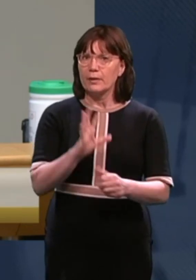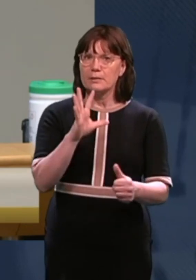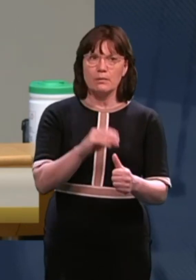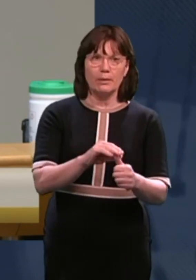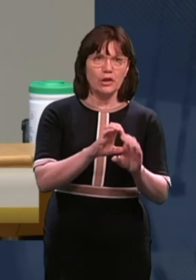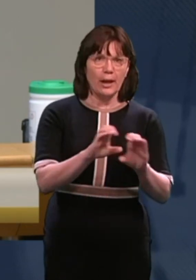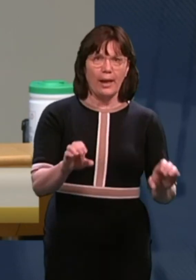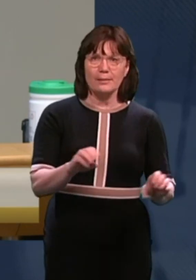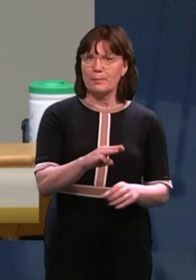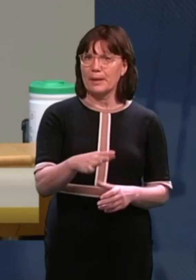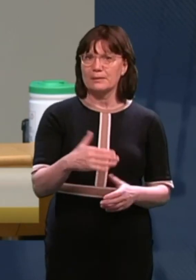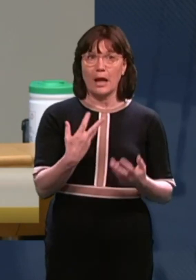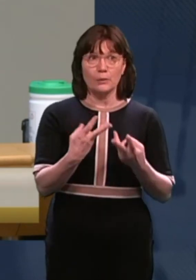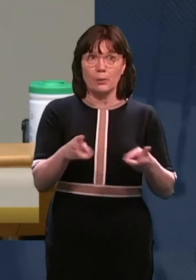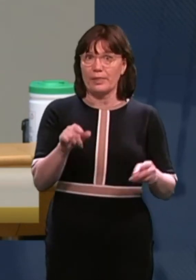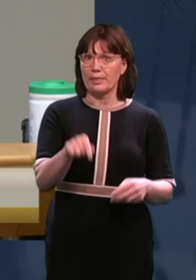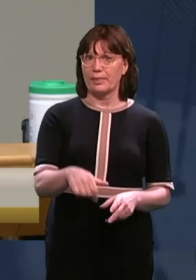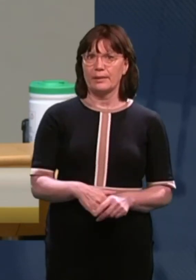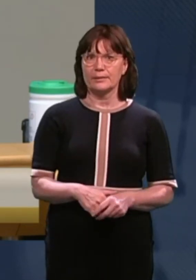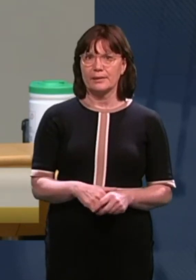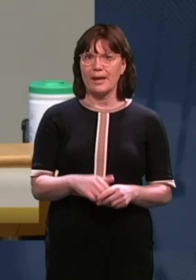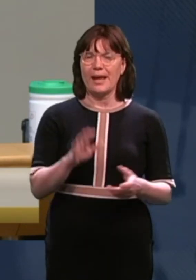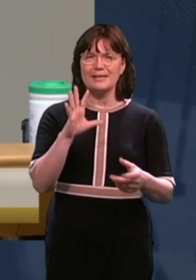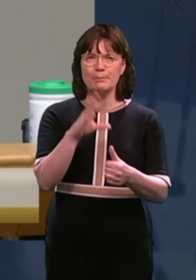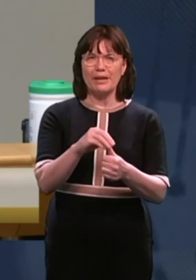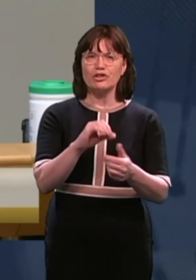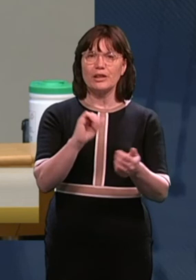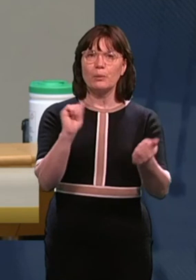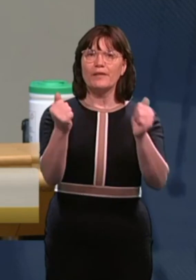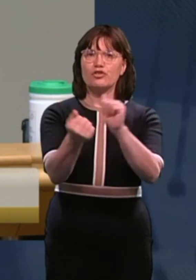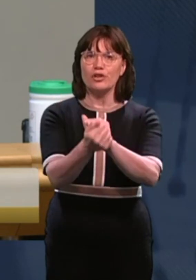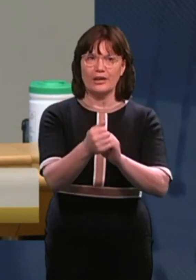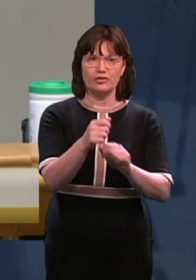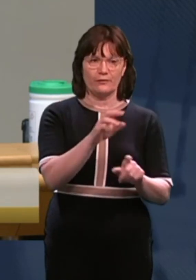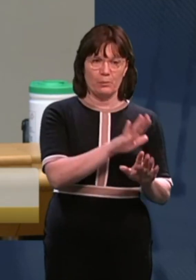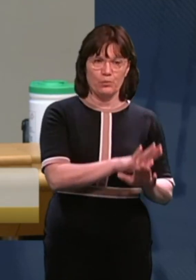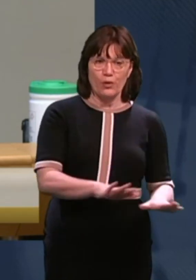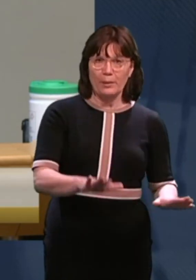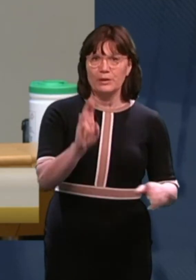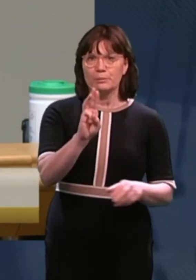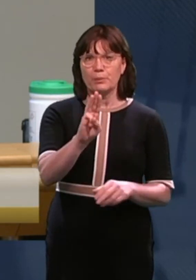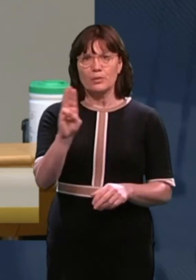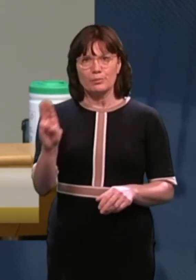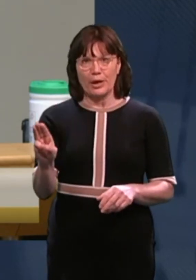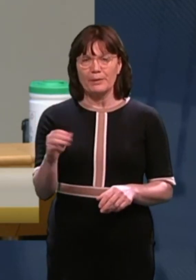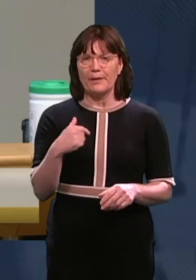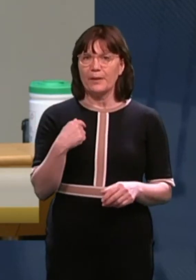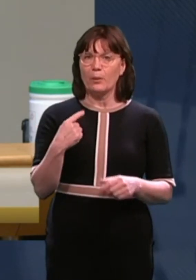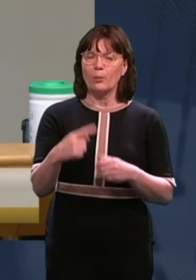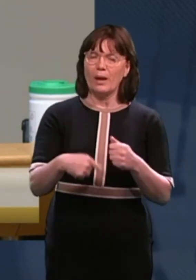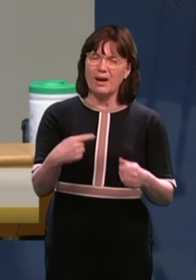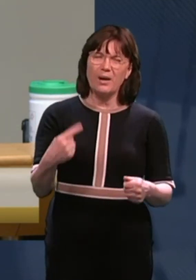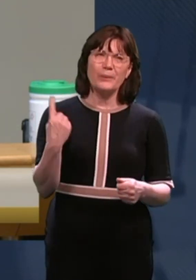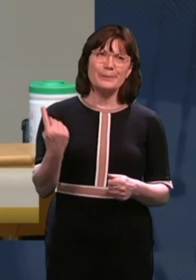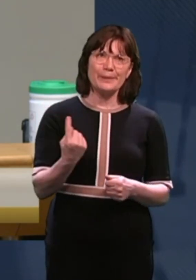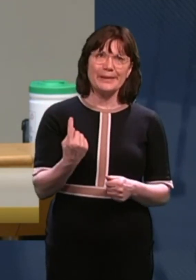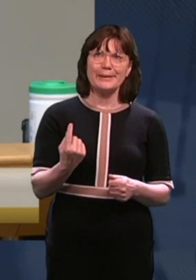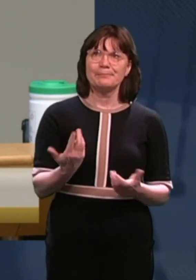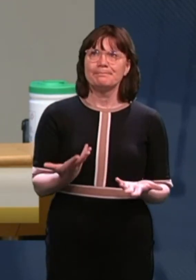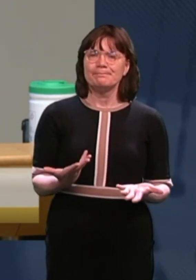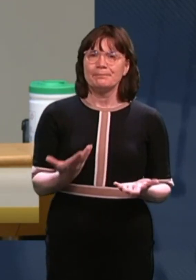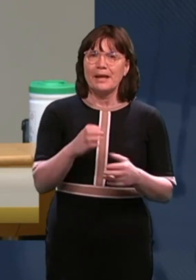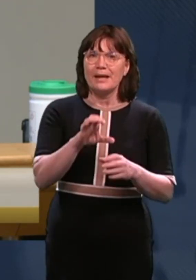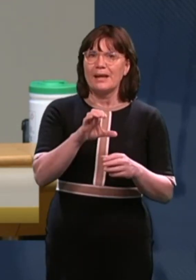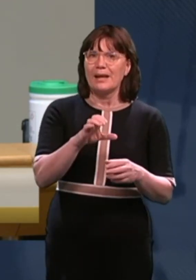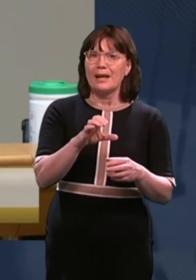class places. Particularly during transition time. So, there will always be, unfortunately, you know, cases